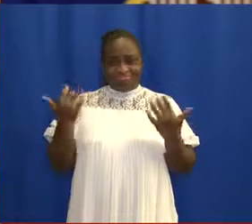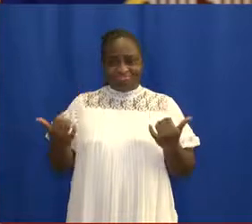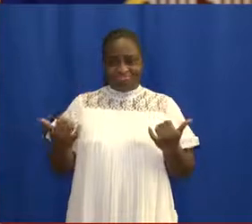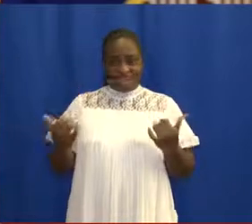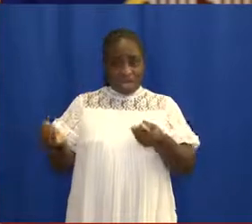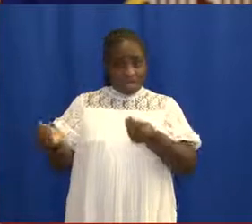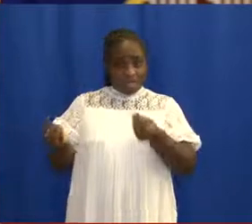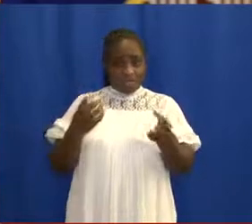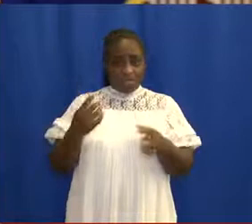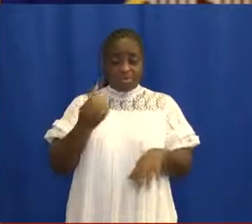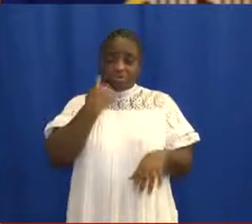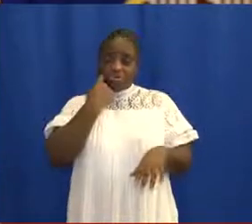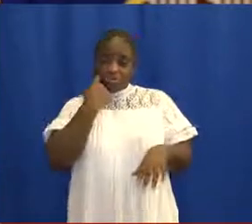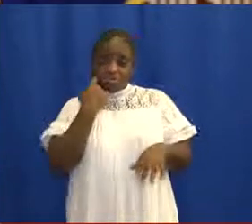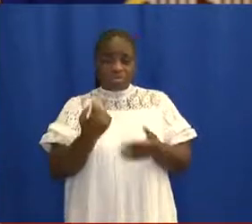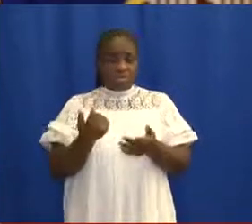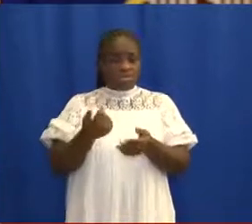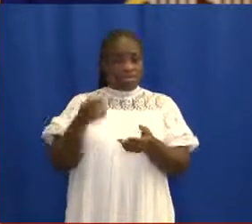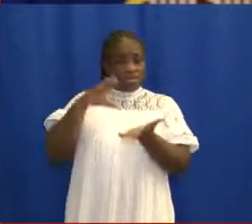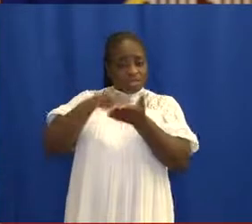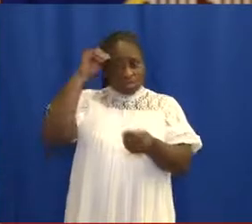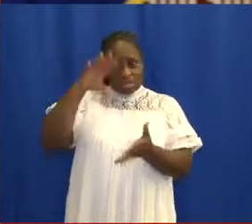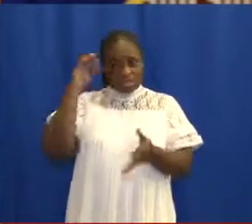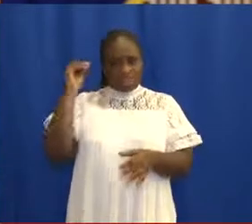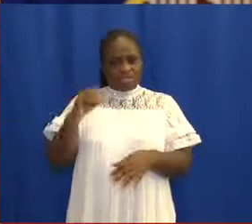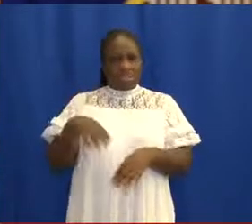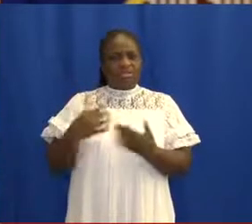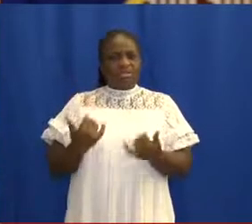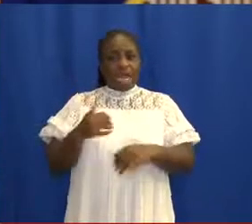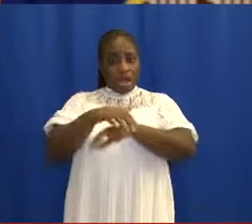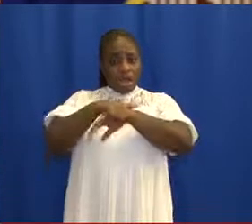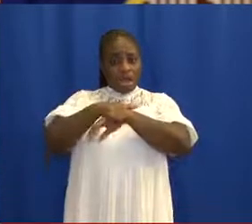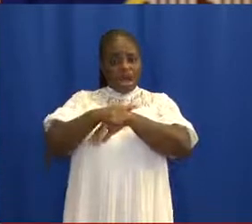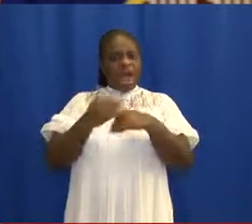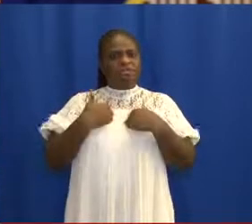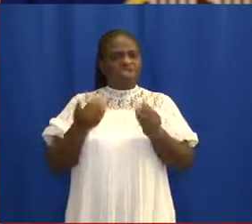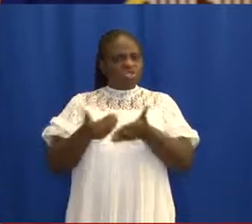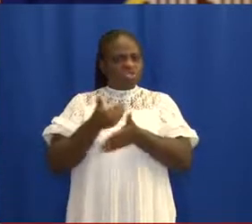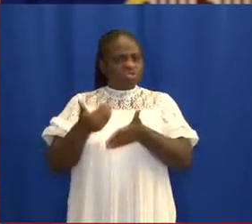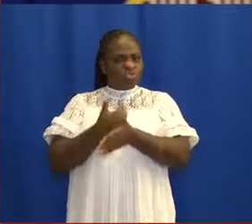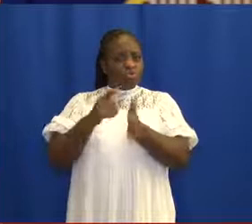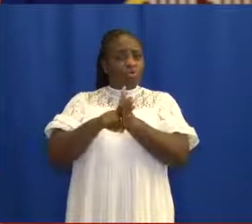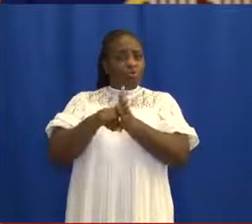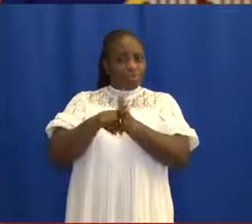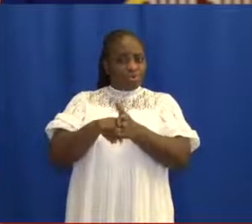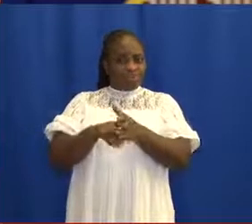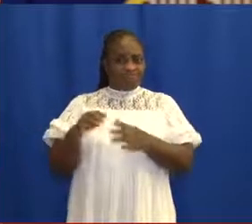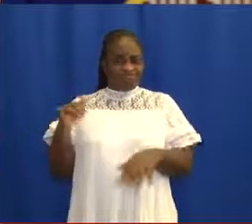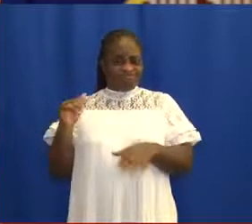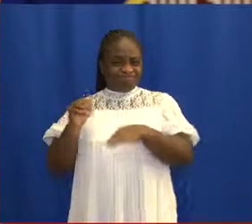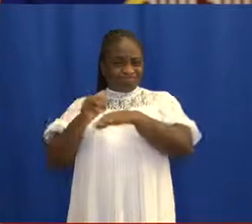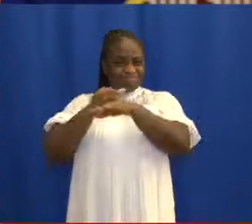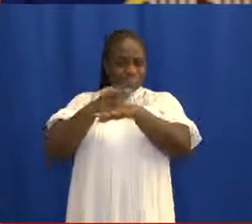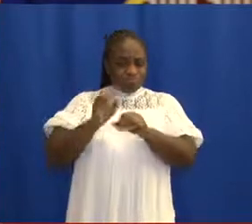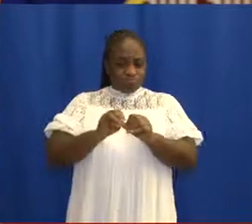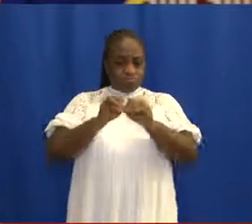Given that recent studies show that the UK and other new variants are being transmitted within the population,